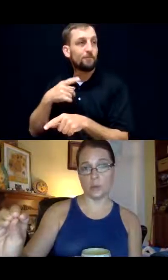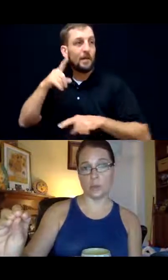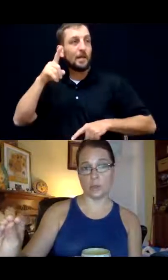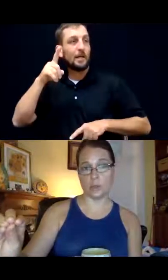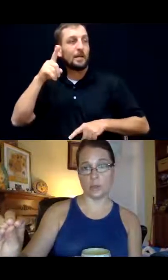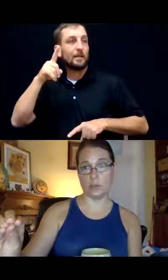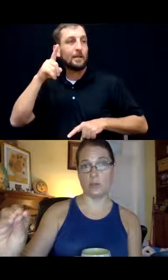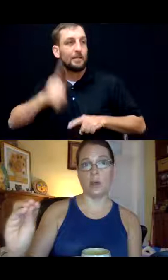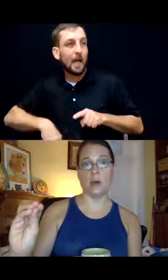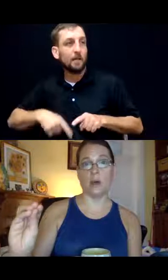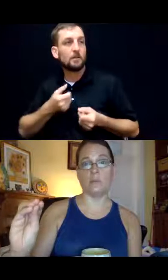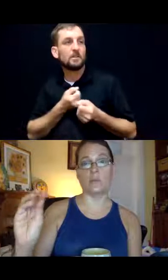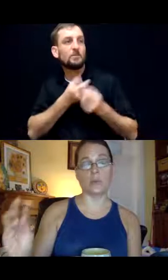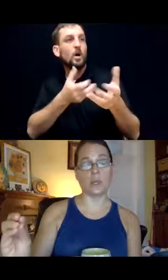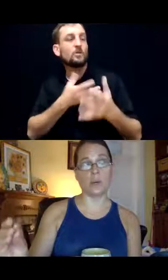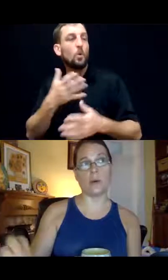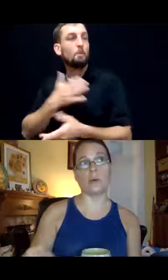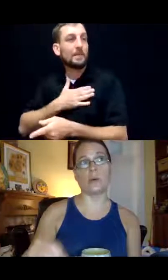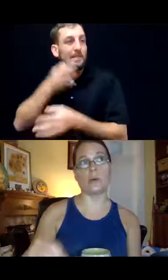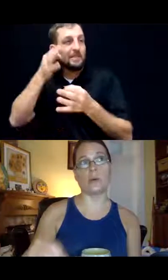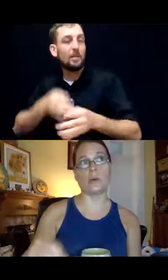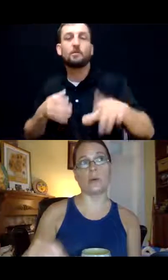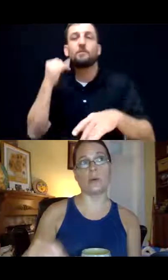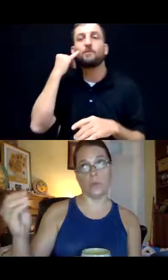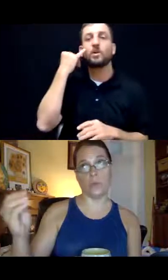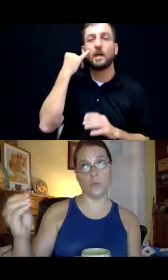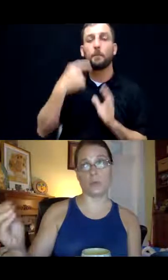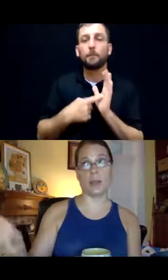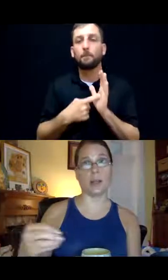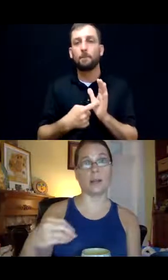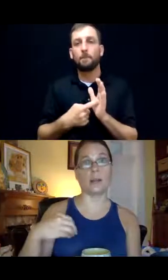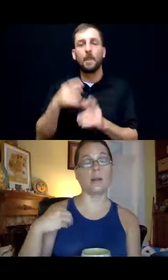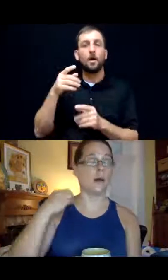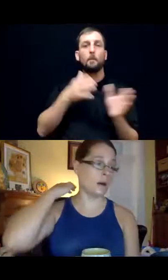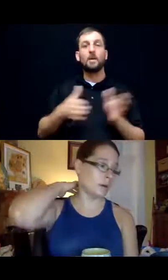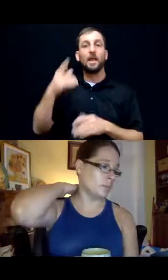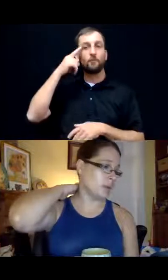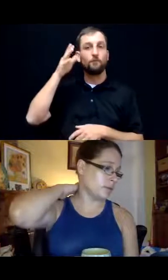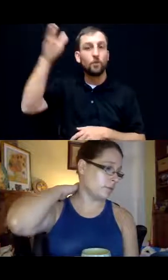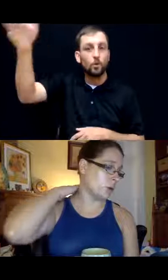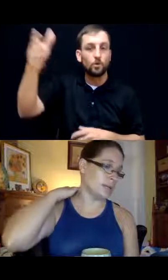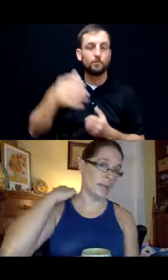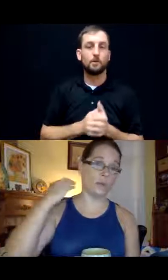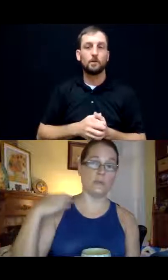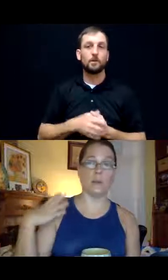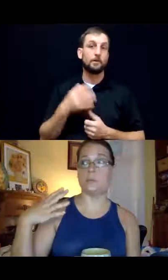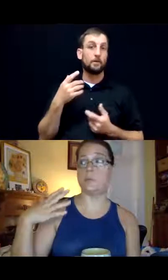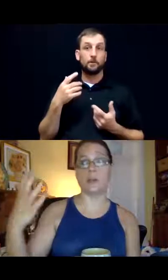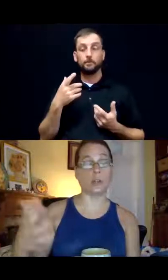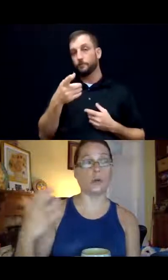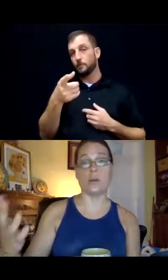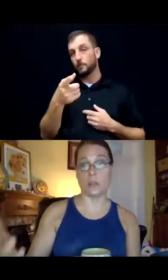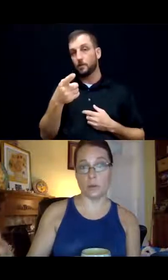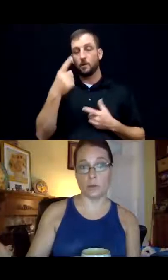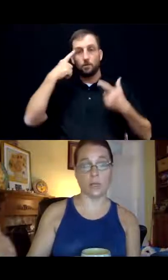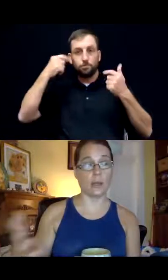those decisions. So think about future planning and if one day you develop dementia